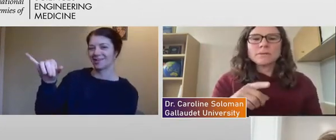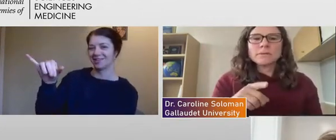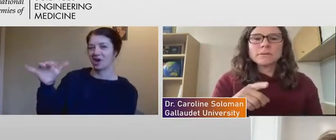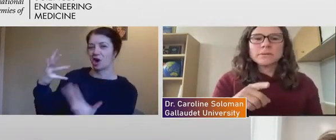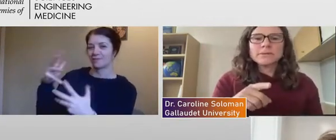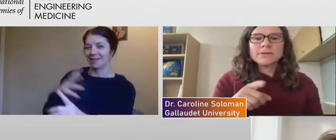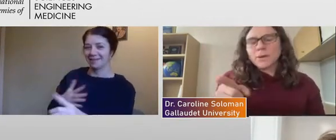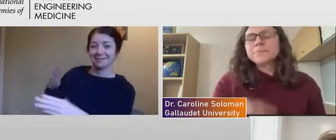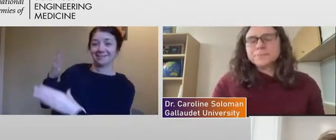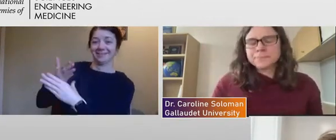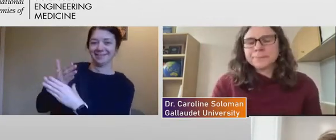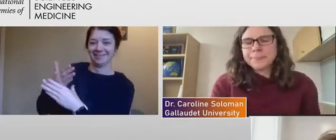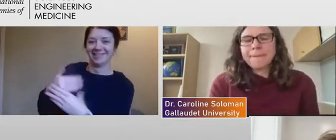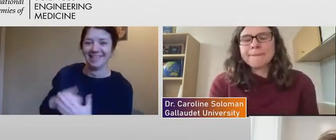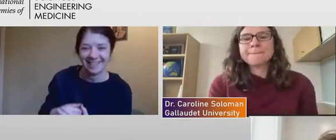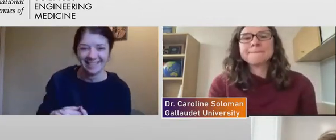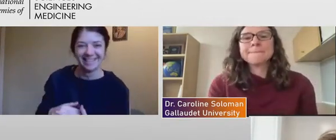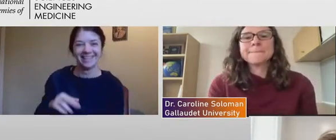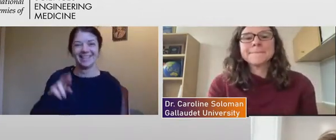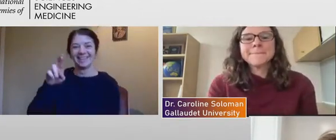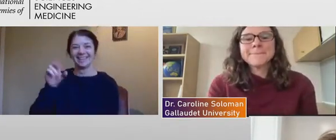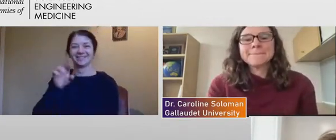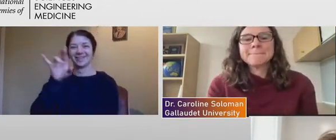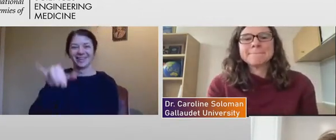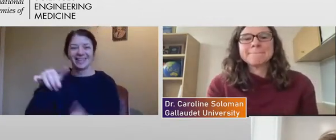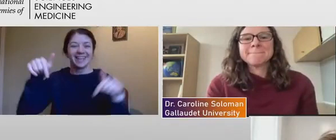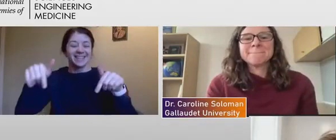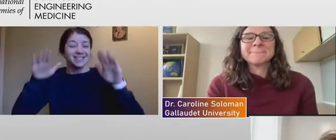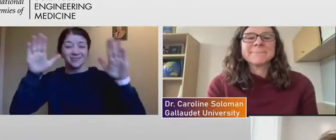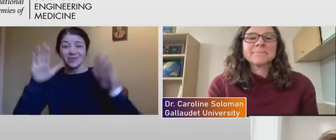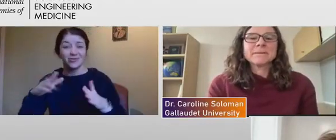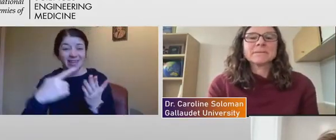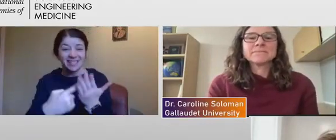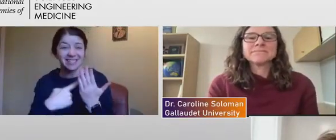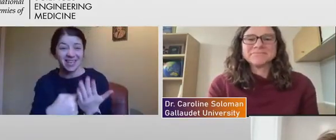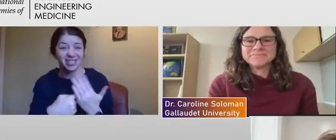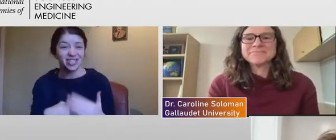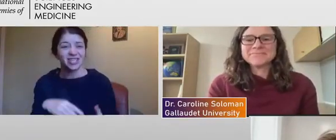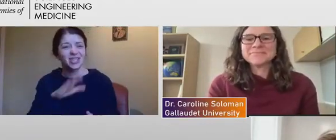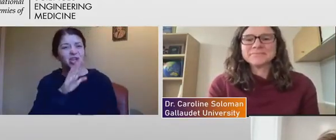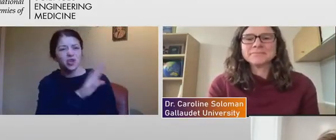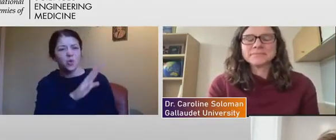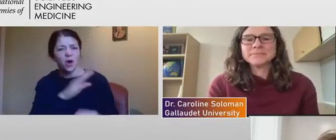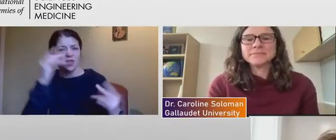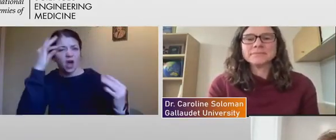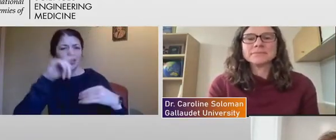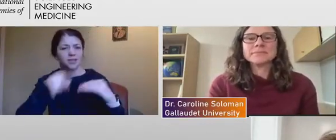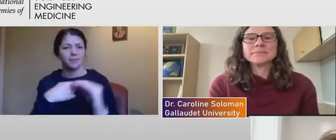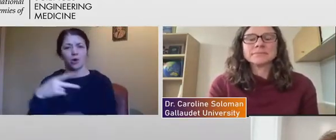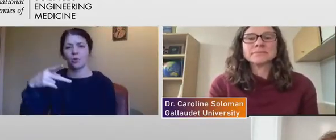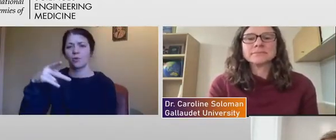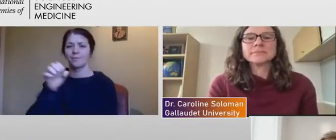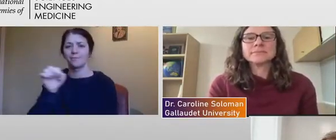this has been a great discussion. What is your, what are your thoughts about, uh, peer review and science?